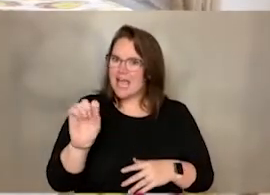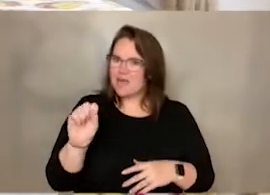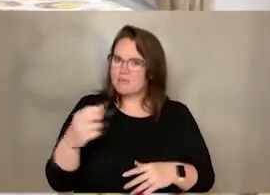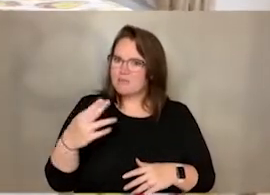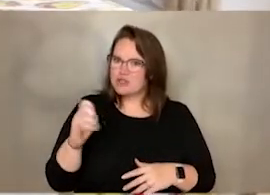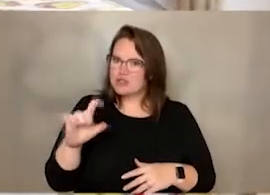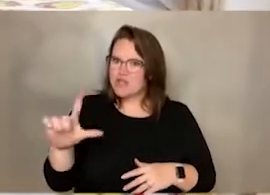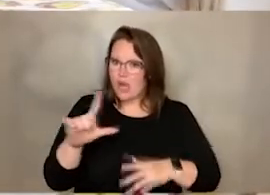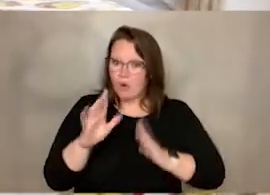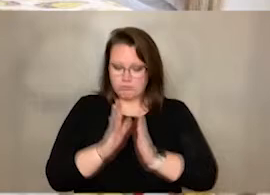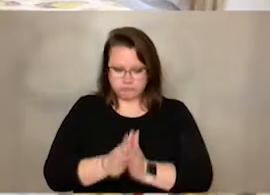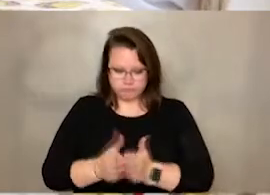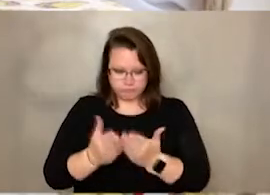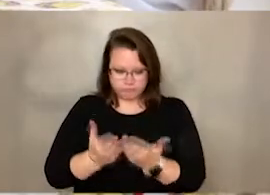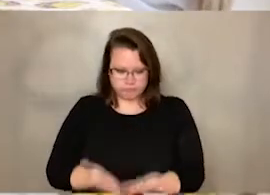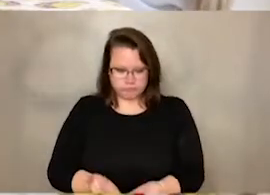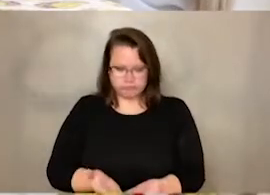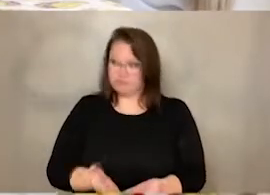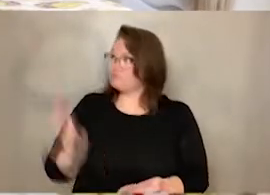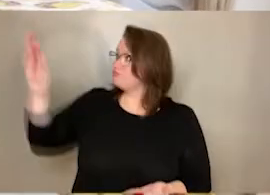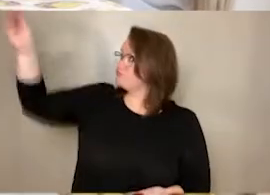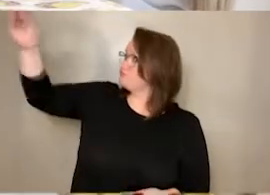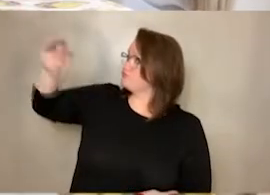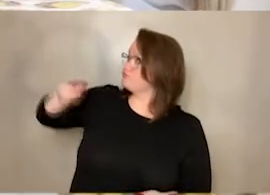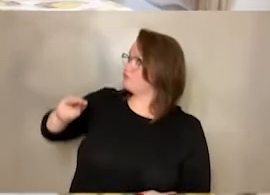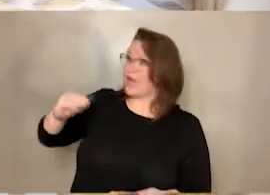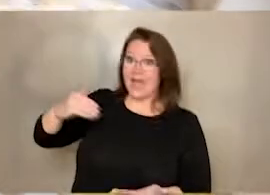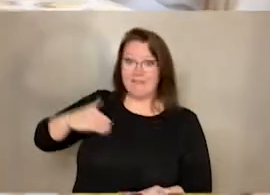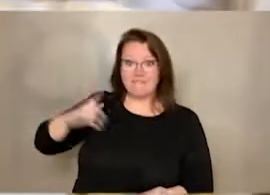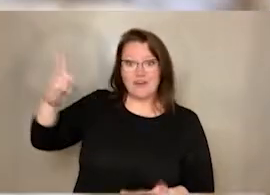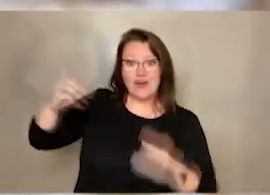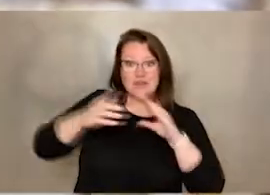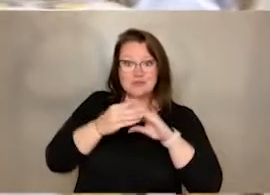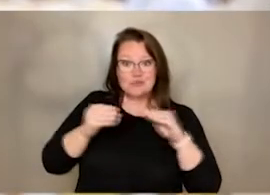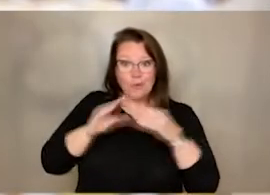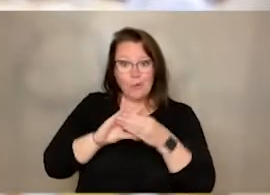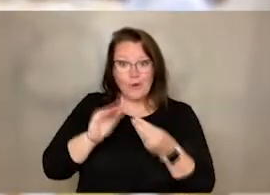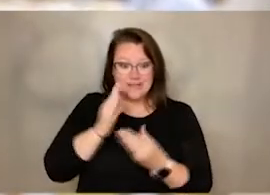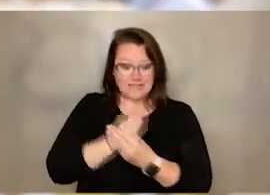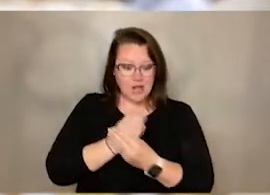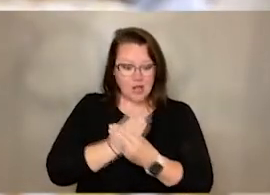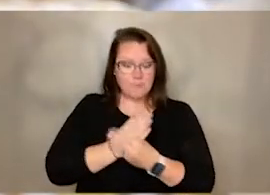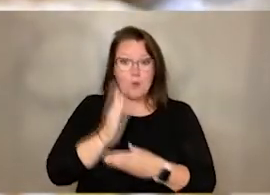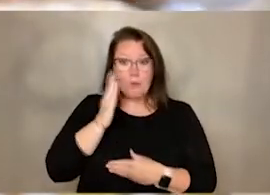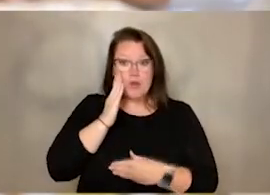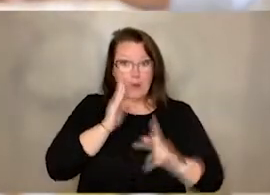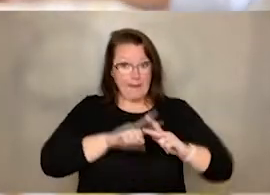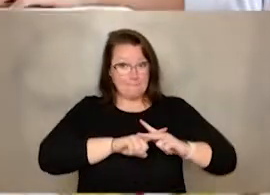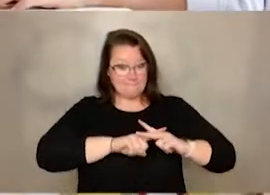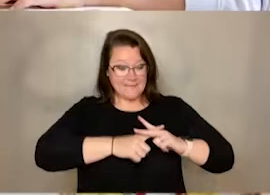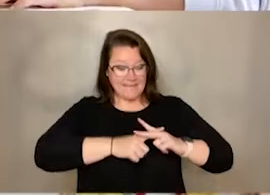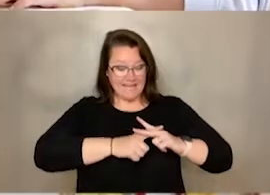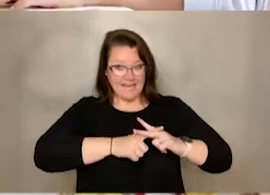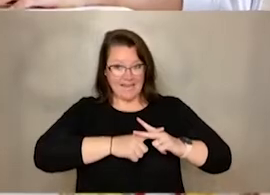some yummy things inside of our story taco. And we know that in the beginning of Dragons Love Tacos,